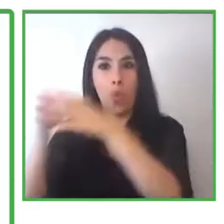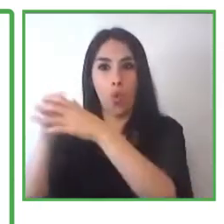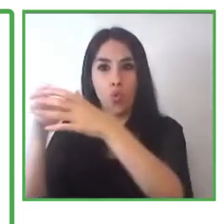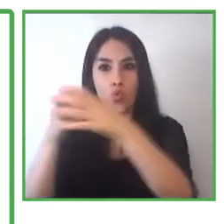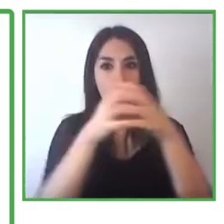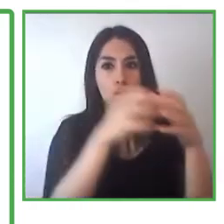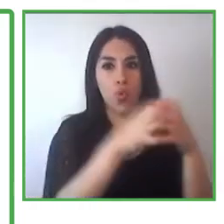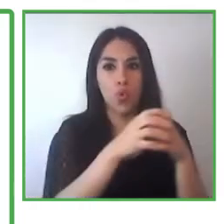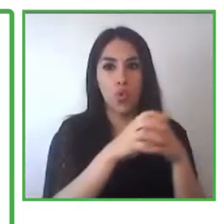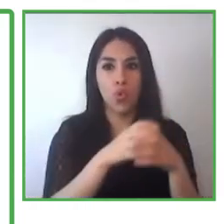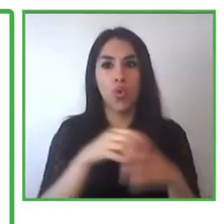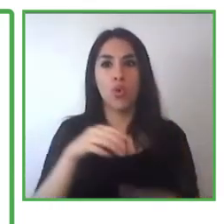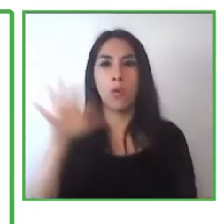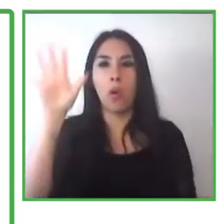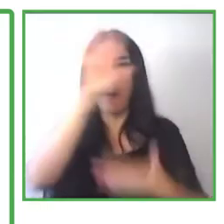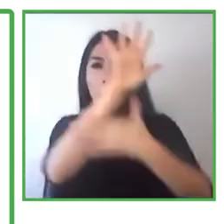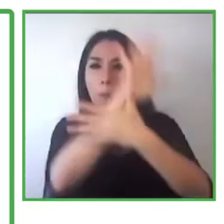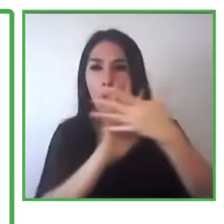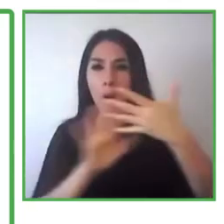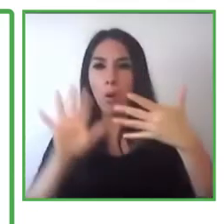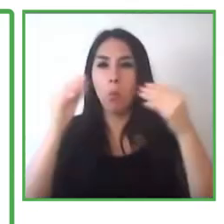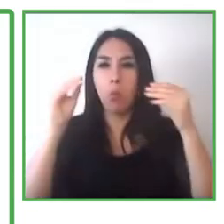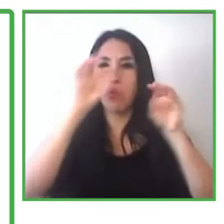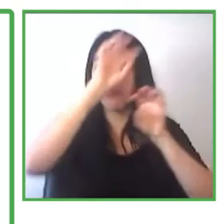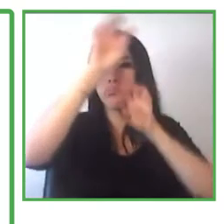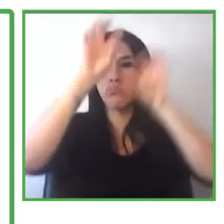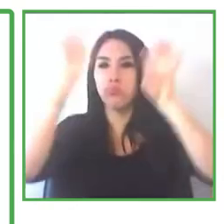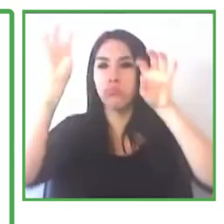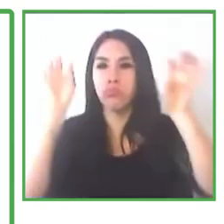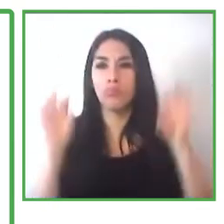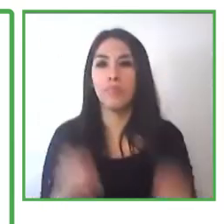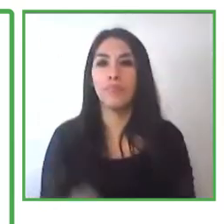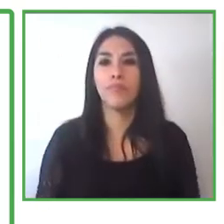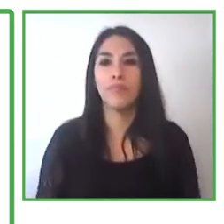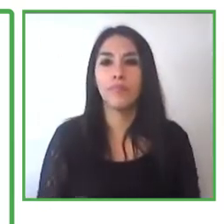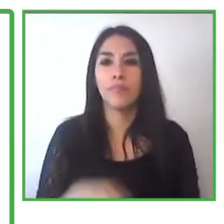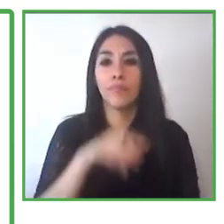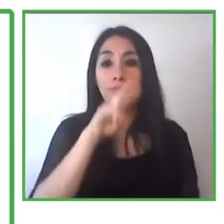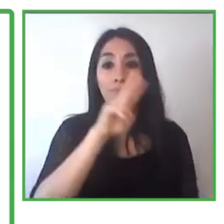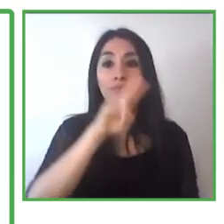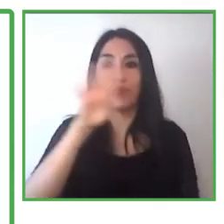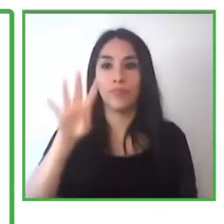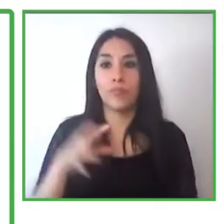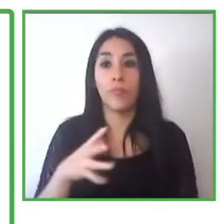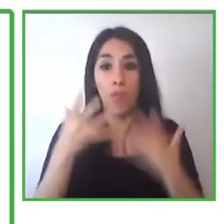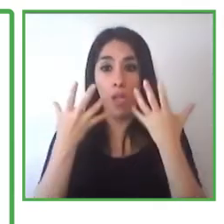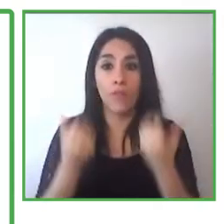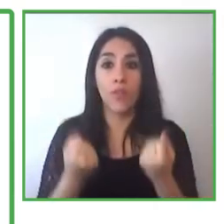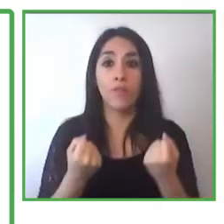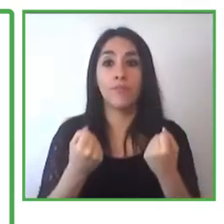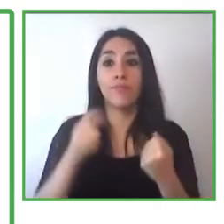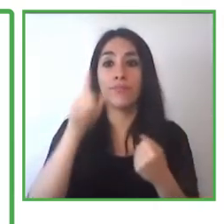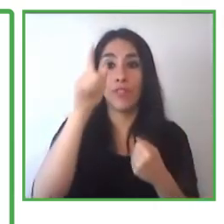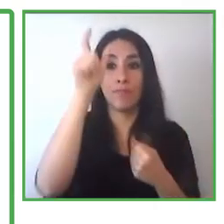each one of the groups has a coordinator, which is the one that is going to foster and is going to ensure that the social